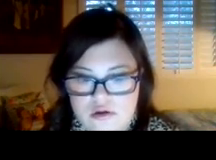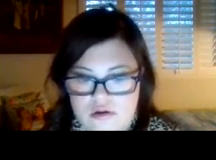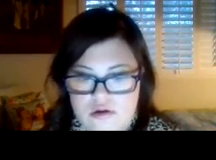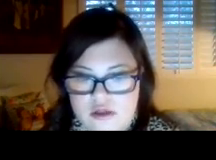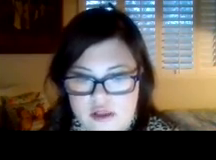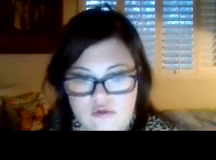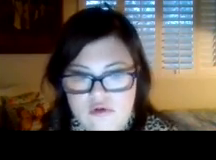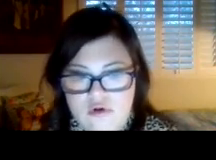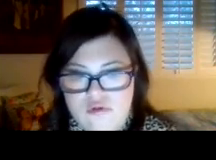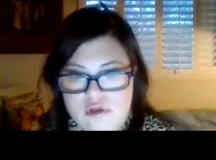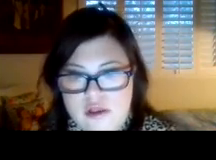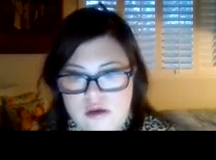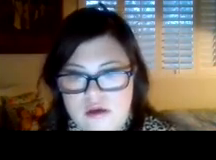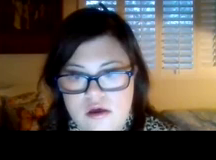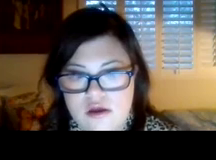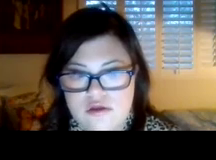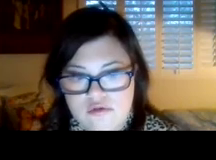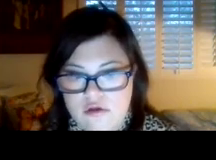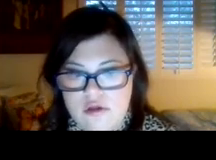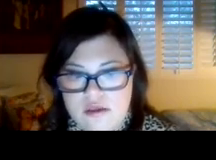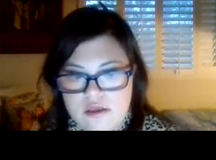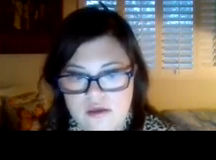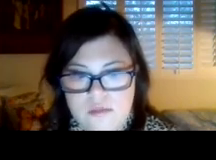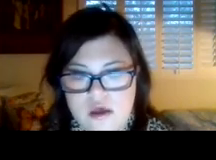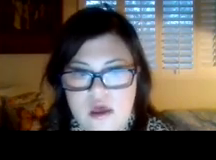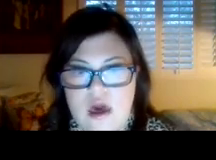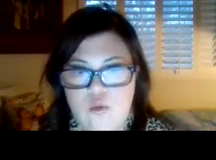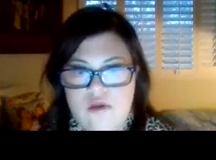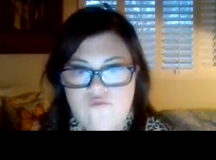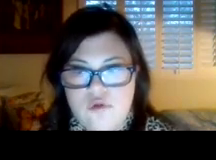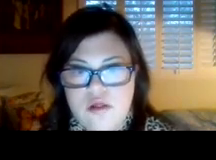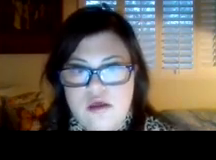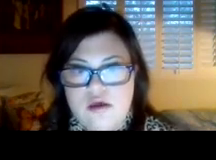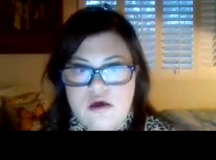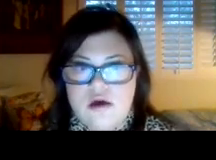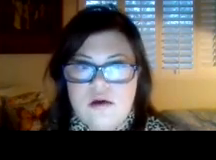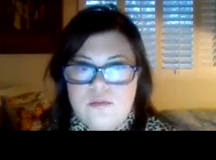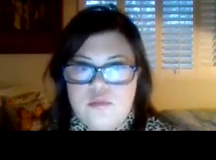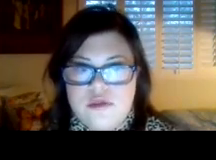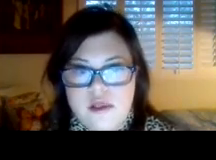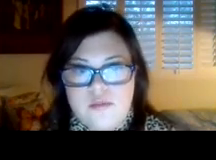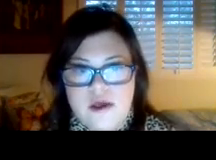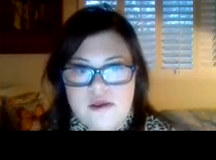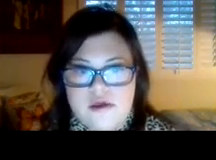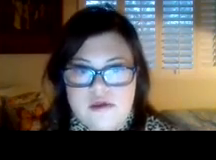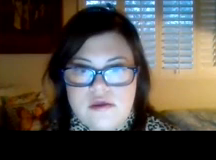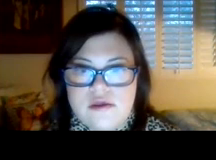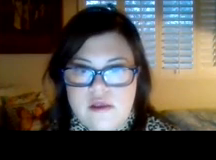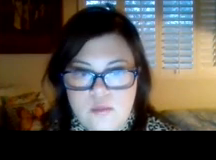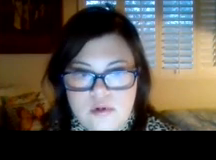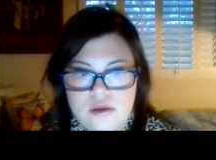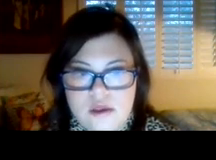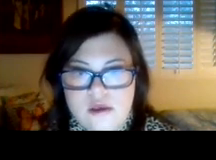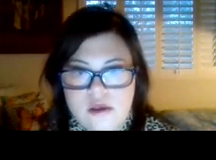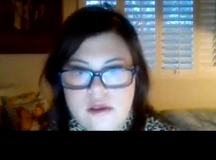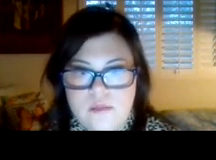skill coach, a new cheerleading team. I was fully, um, participated in